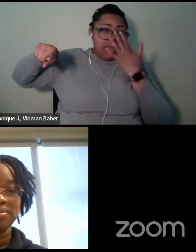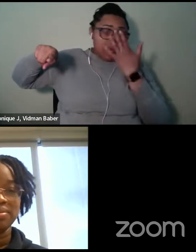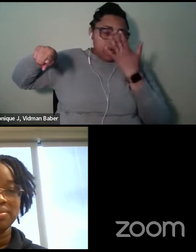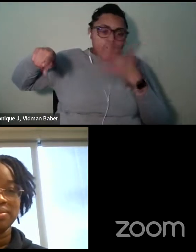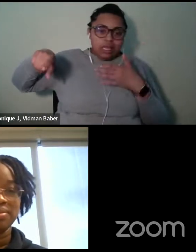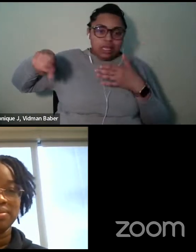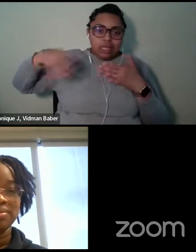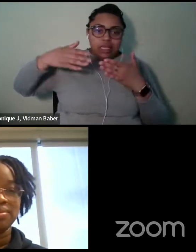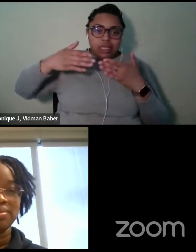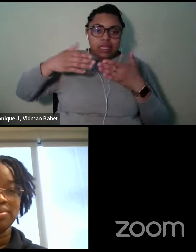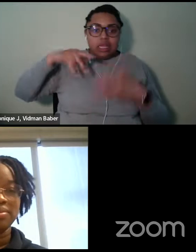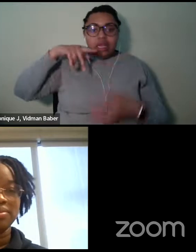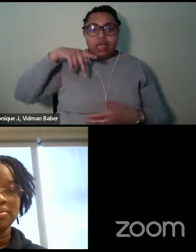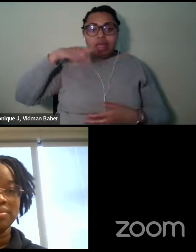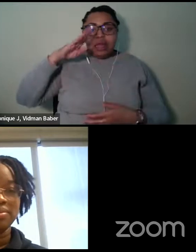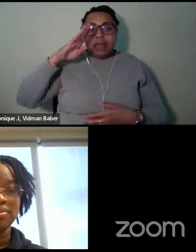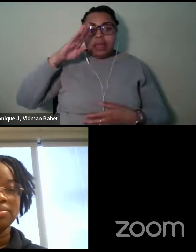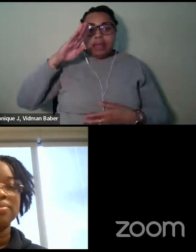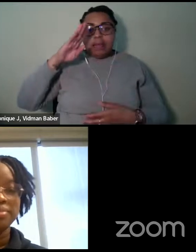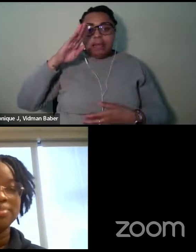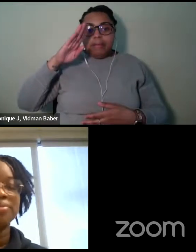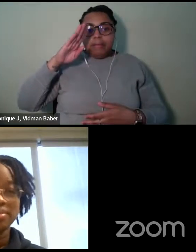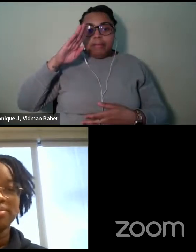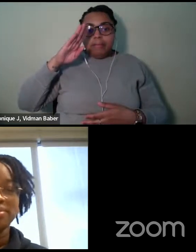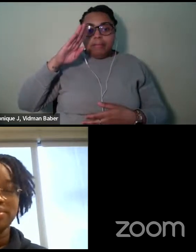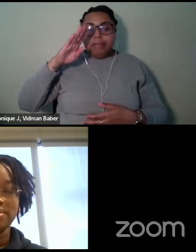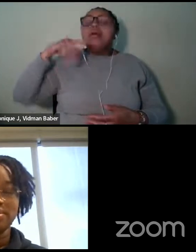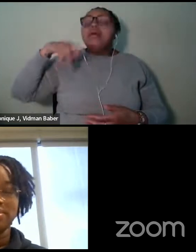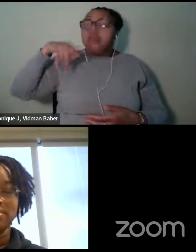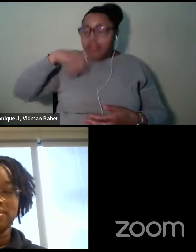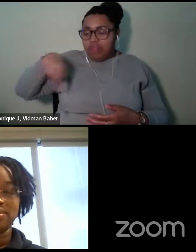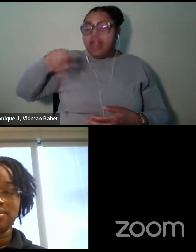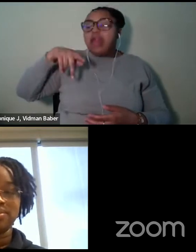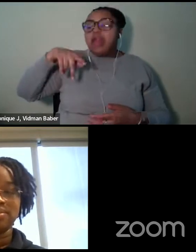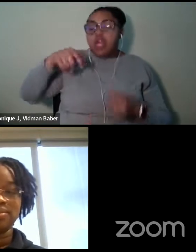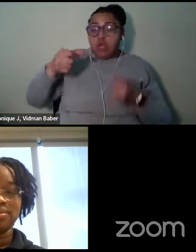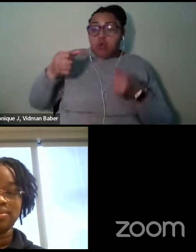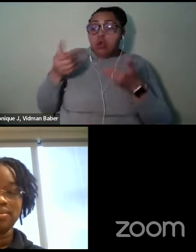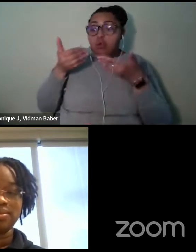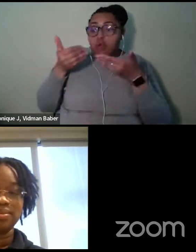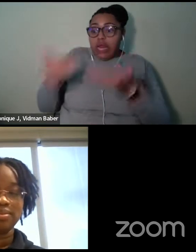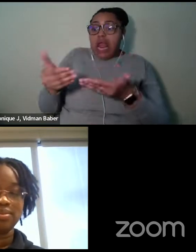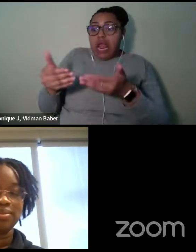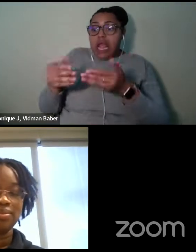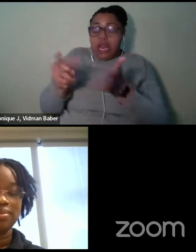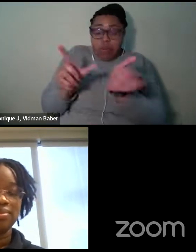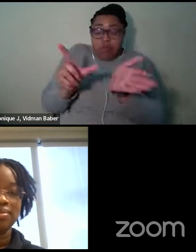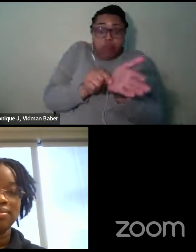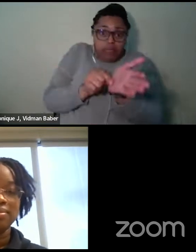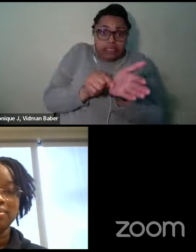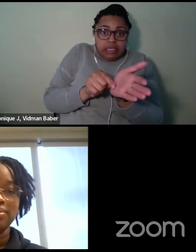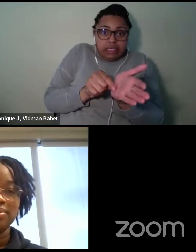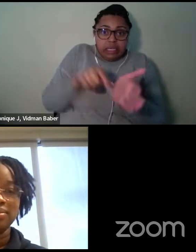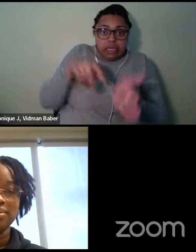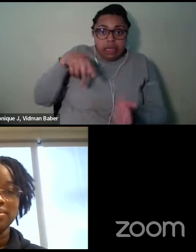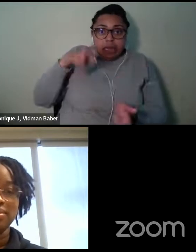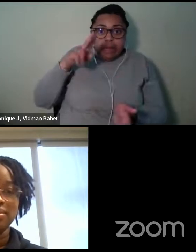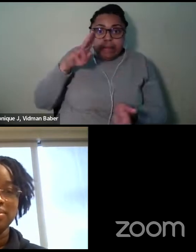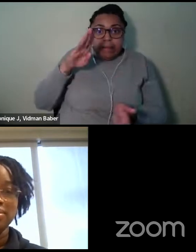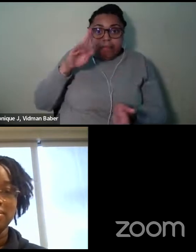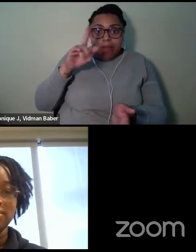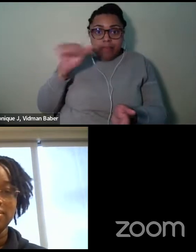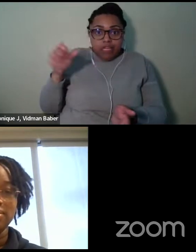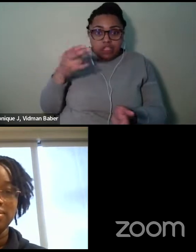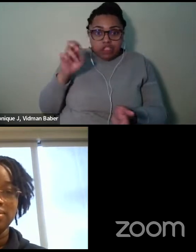publish it because of the, the voice, that's what they liked. So I think a lot of times we can think that we have to